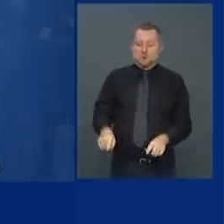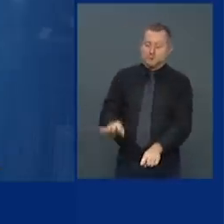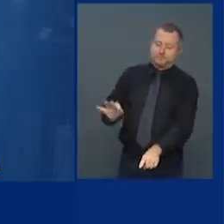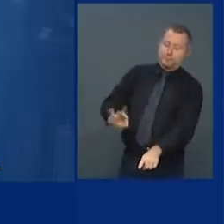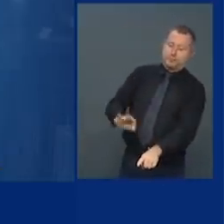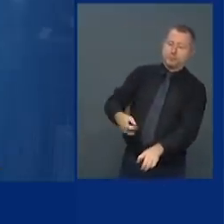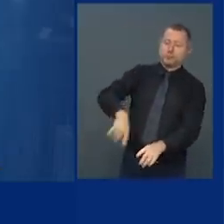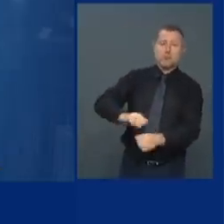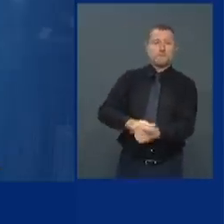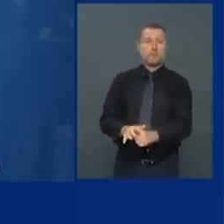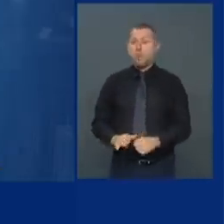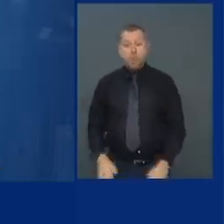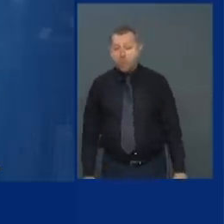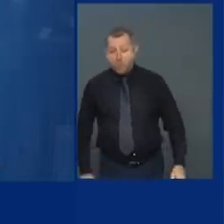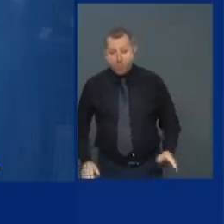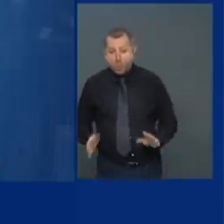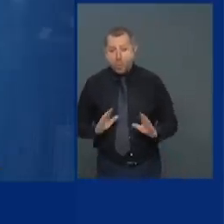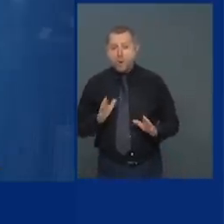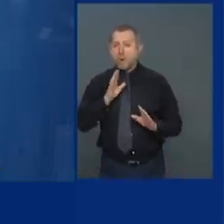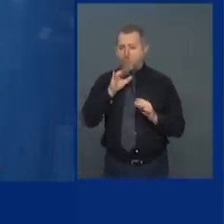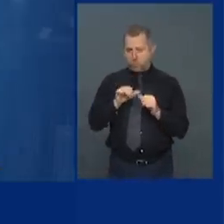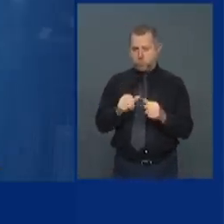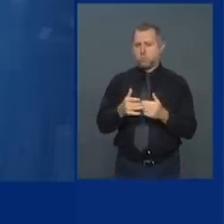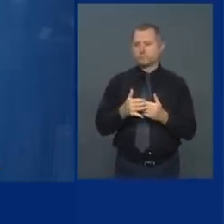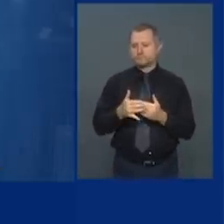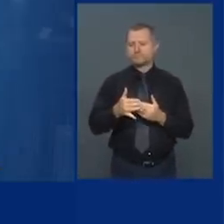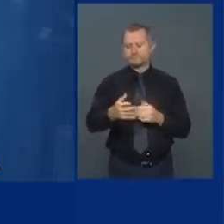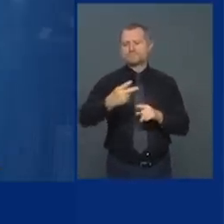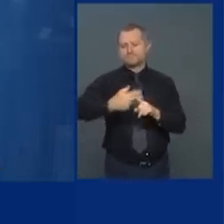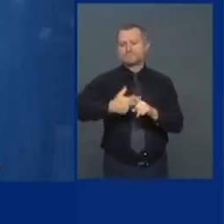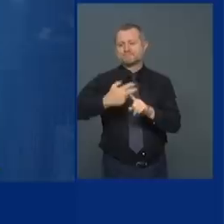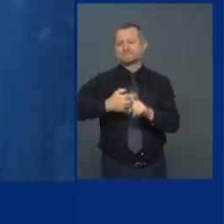for months, if not years, in many different ways.